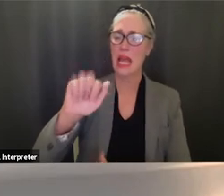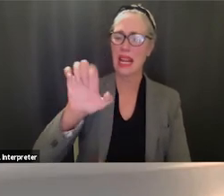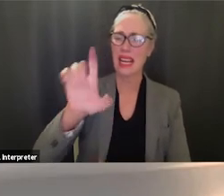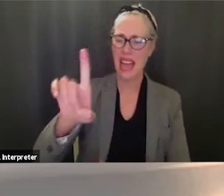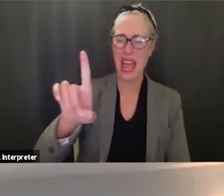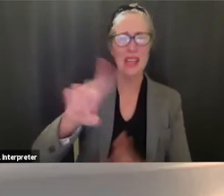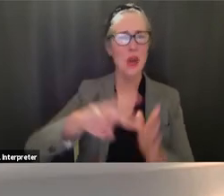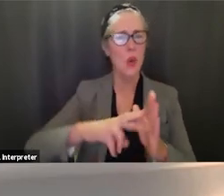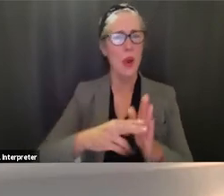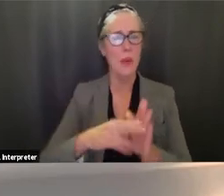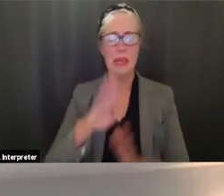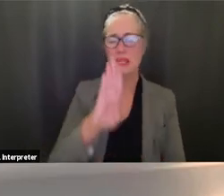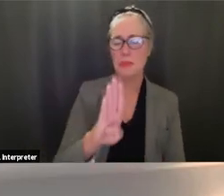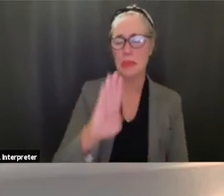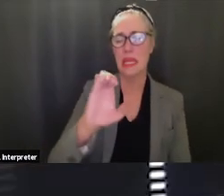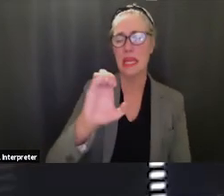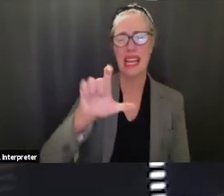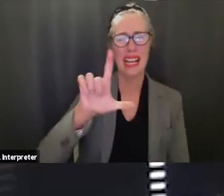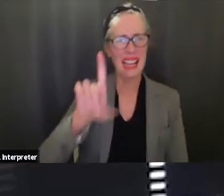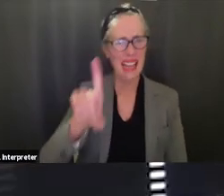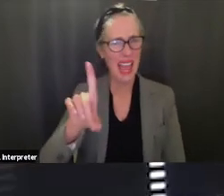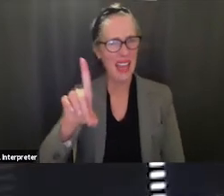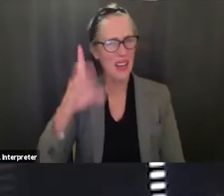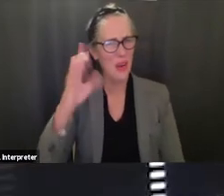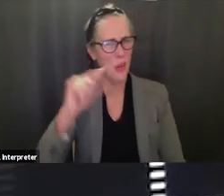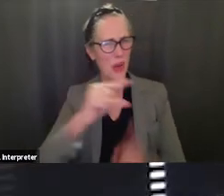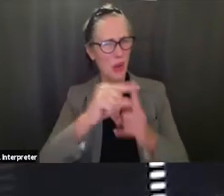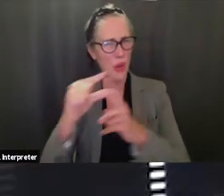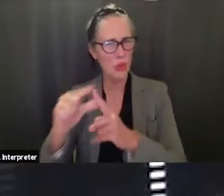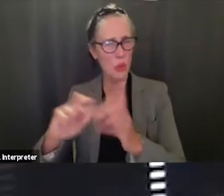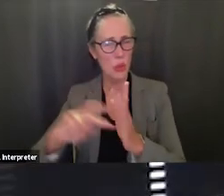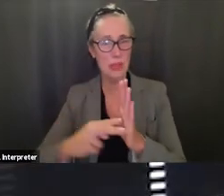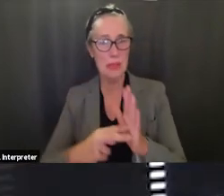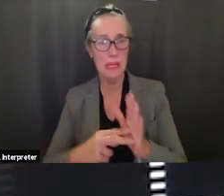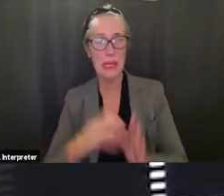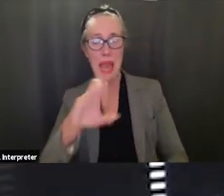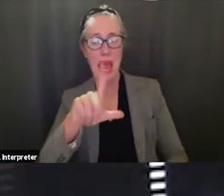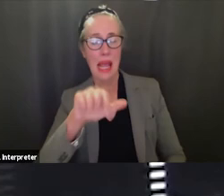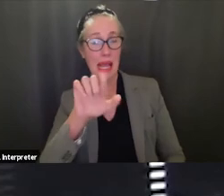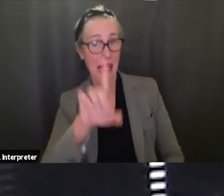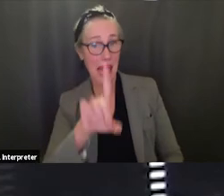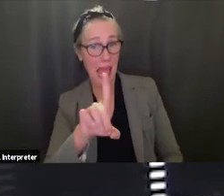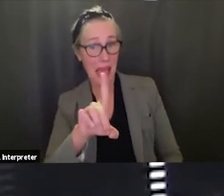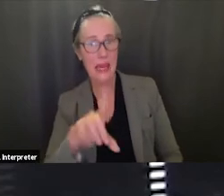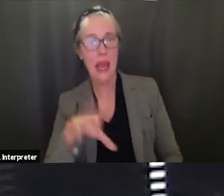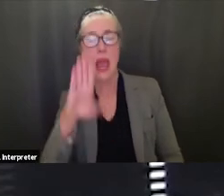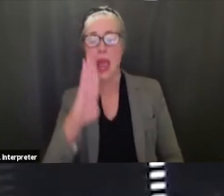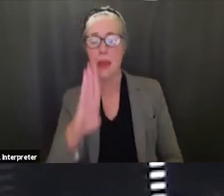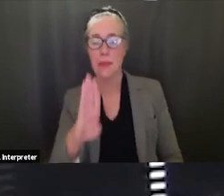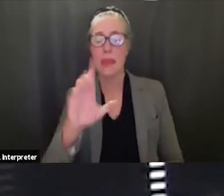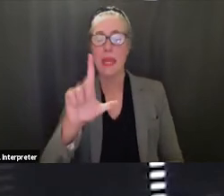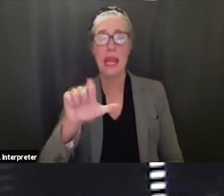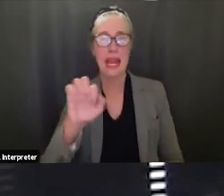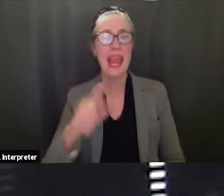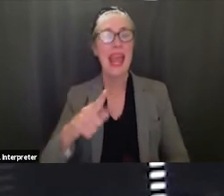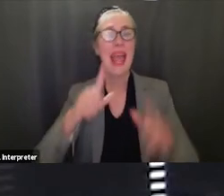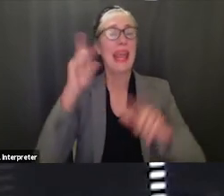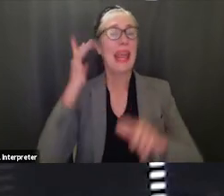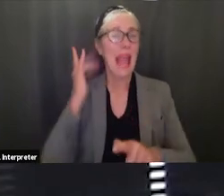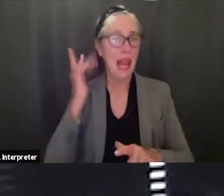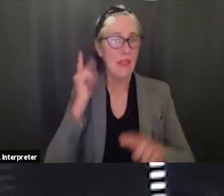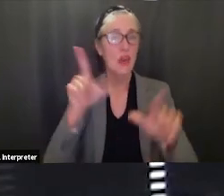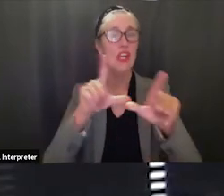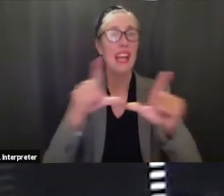what those are we have those acronyms the clad and the b clad are the california language acquisition